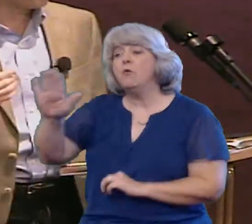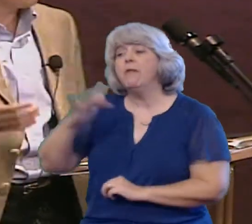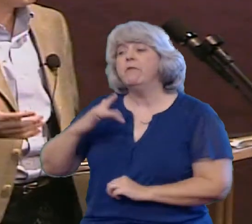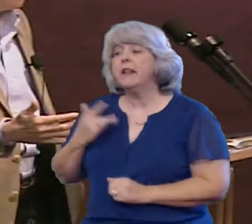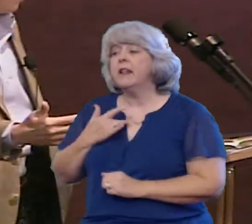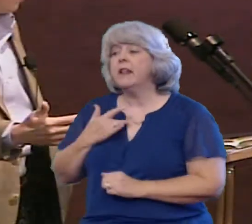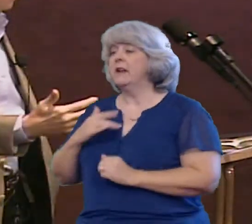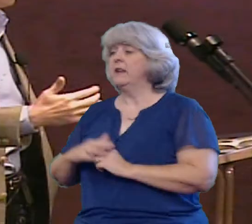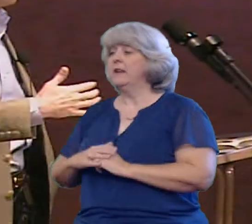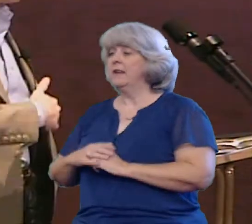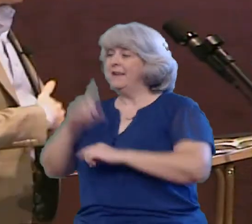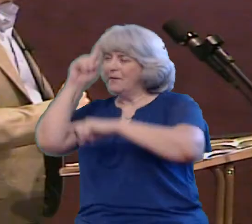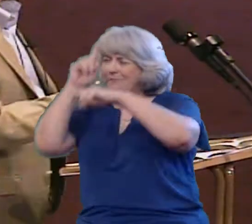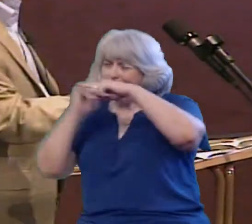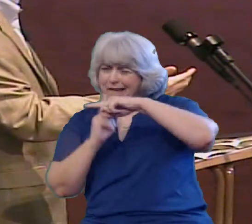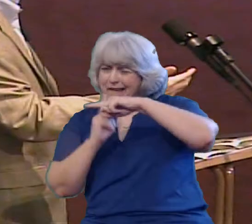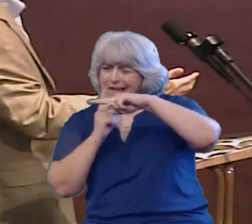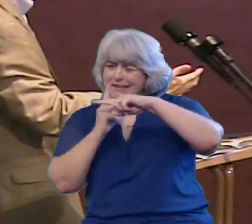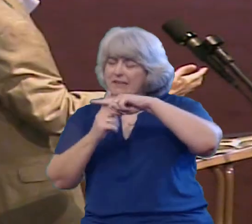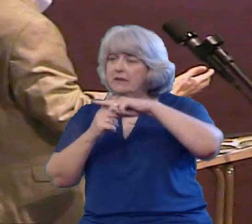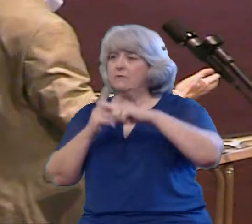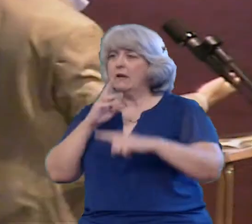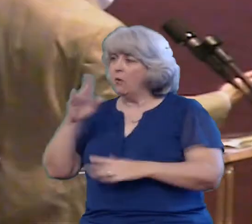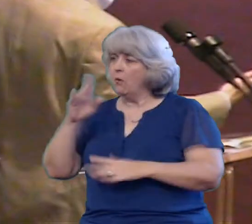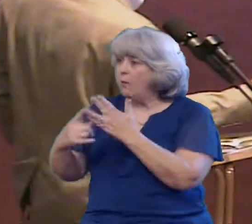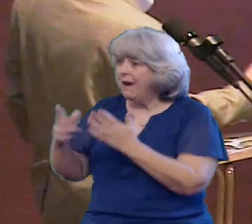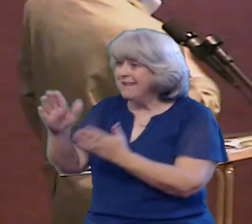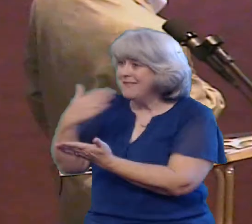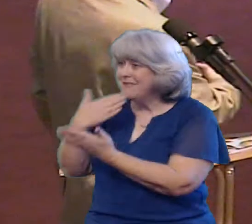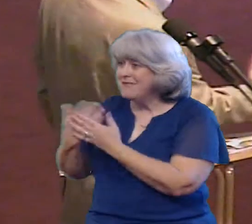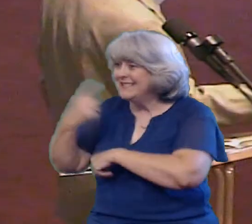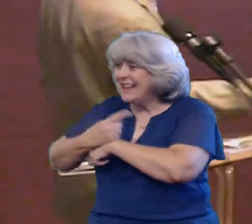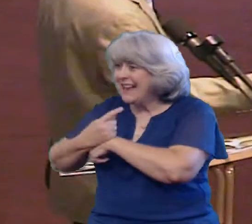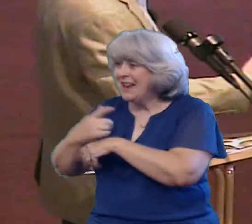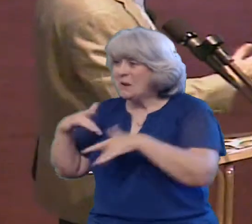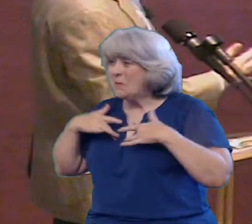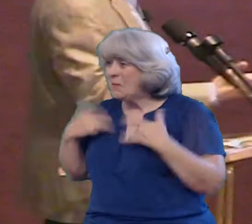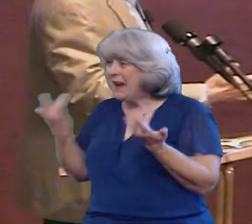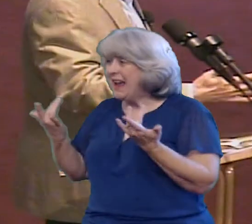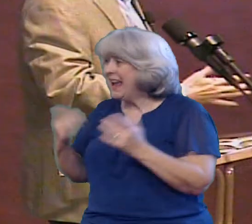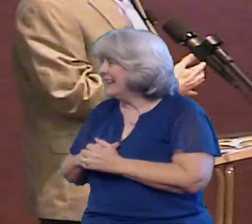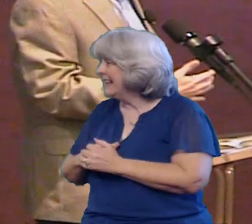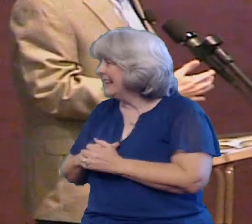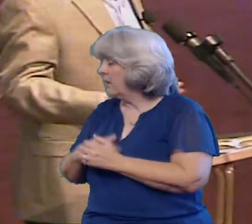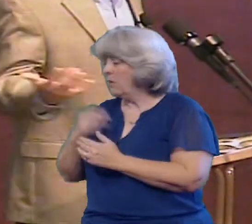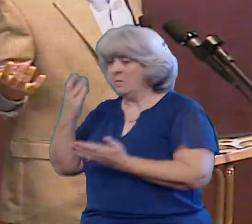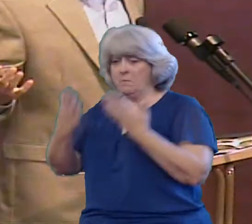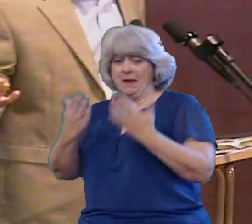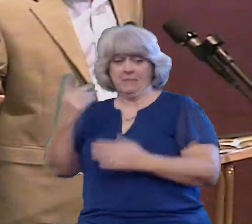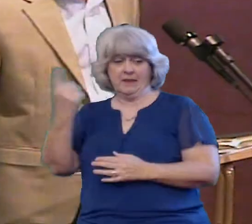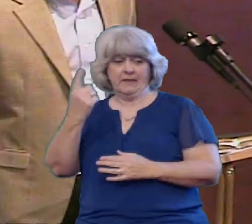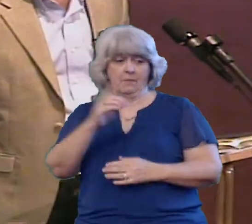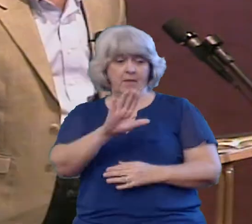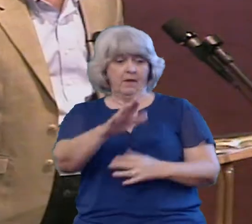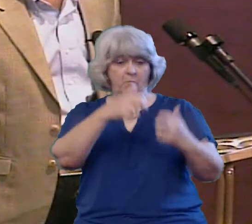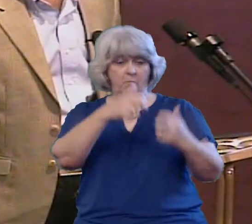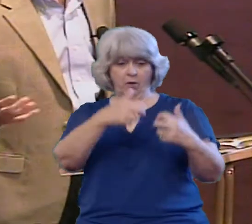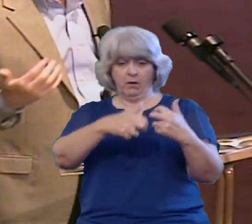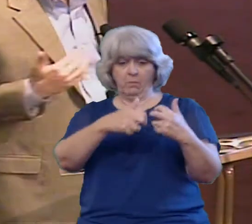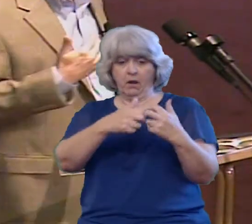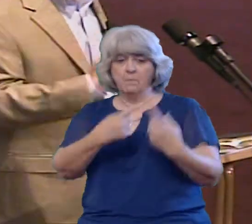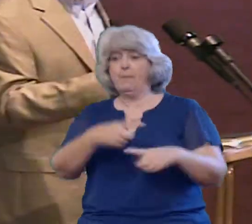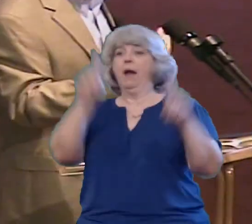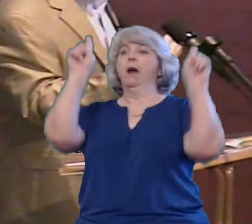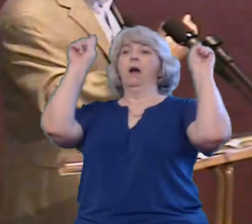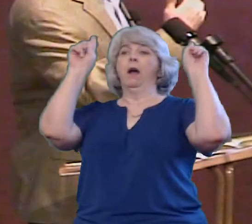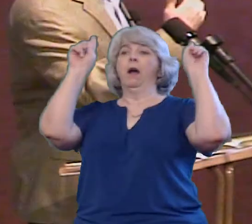all the positive things talk about the good that happened to them today Maybe something happened that they've been struggling with And maybe they overcame it somehow And